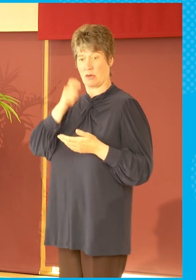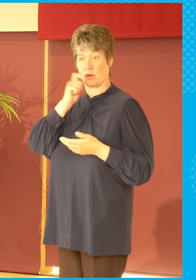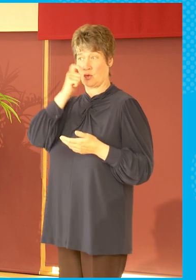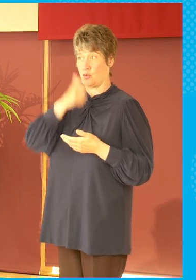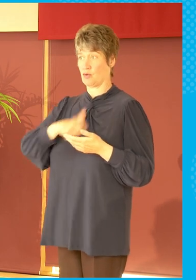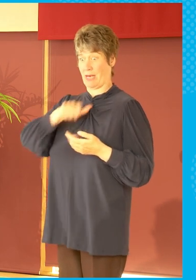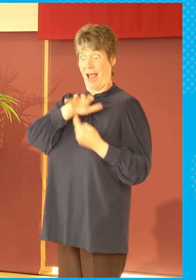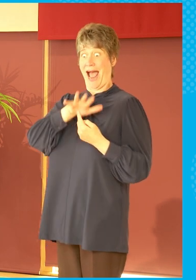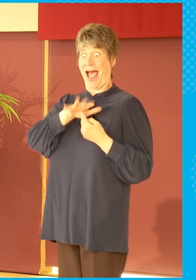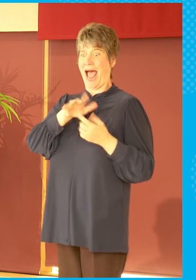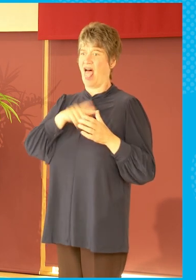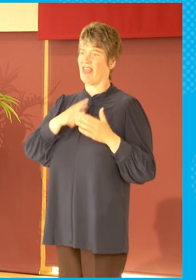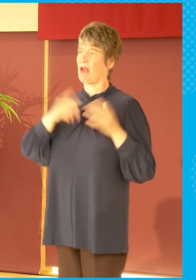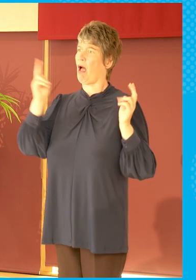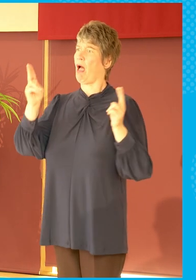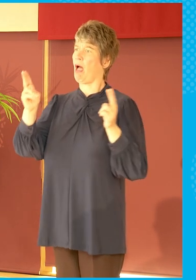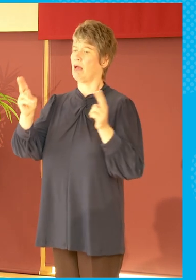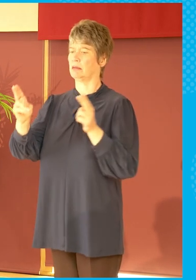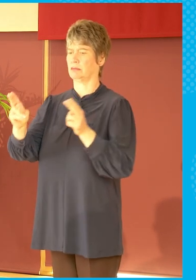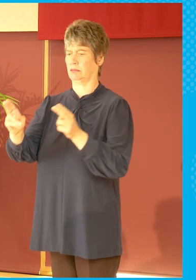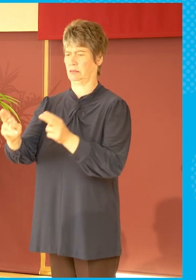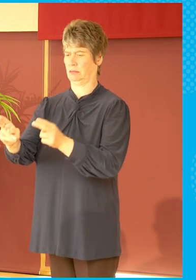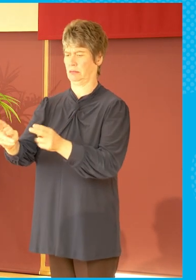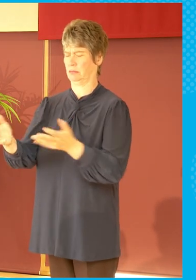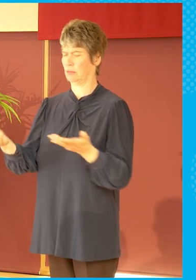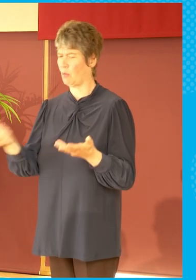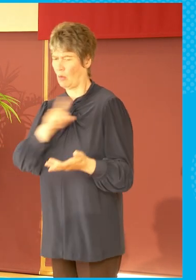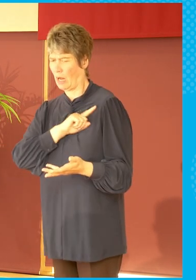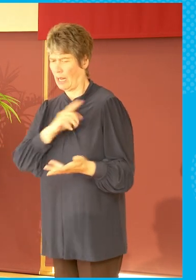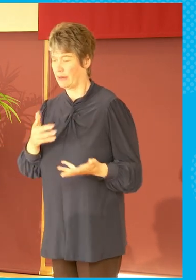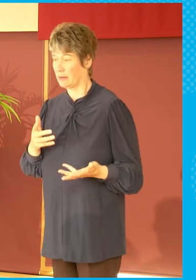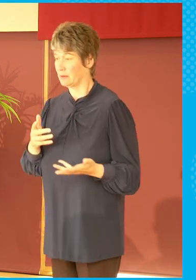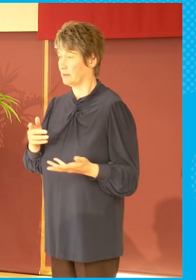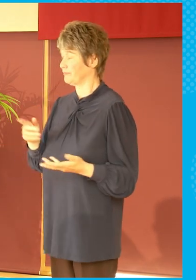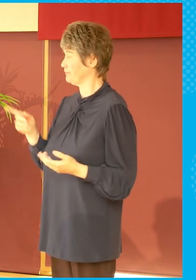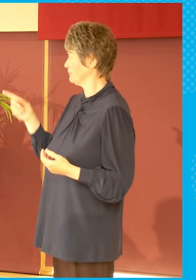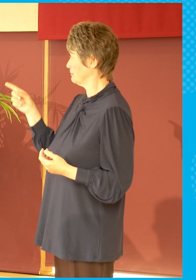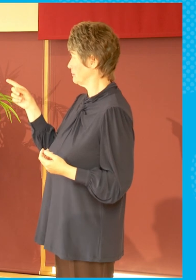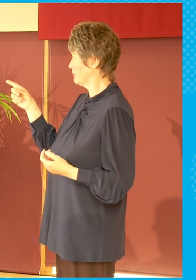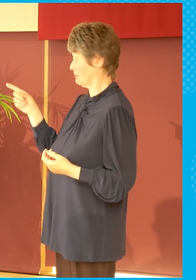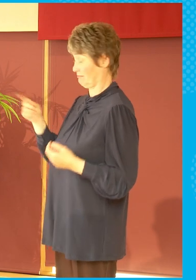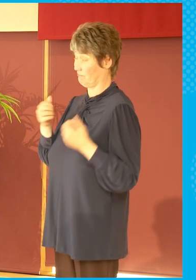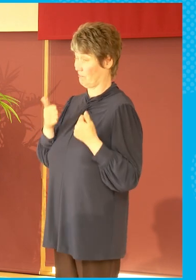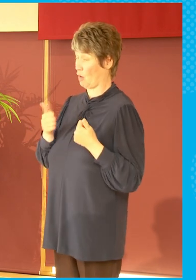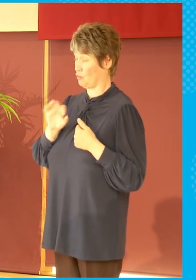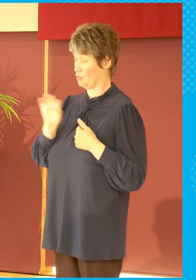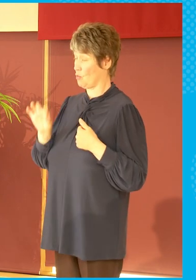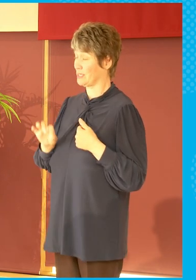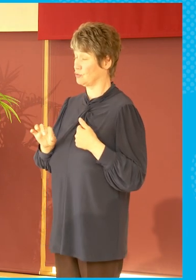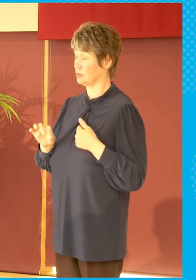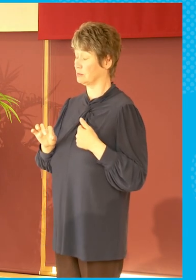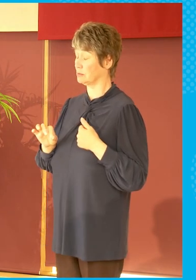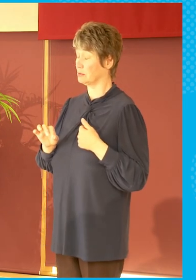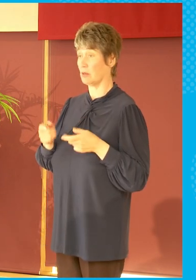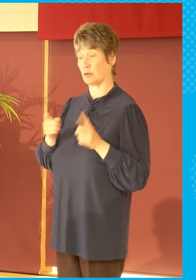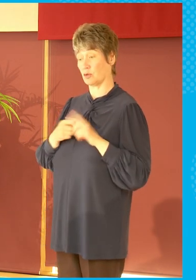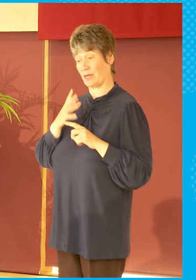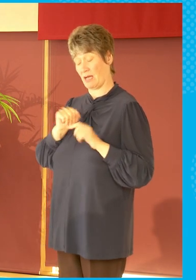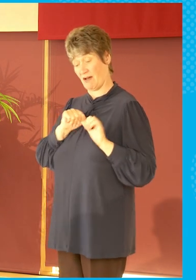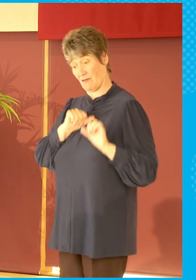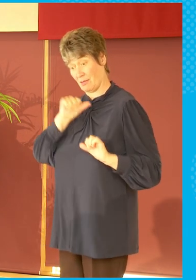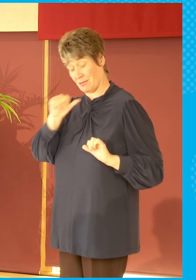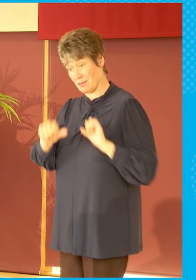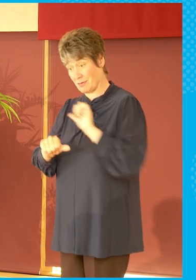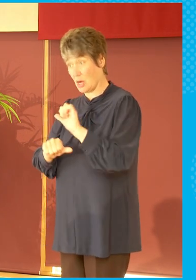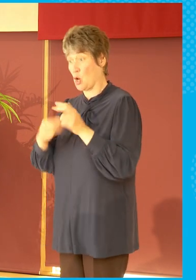I'm sure Linda's got a view on that as well. But I think that the clue sort of in the question, it is a news cycle and news